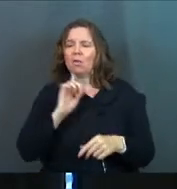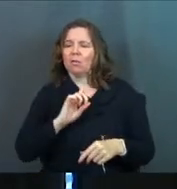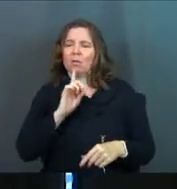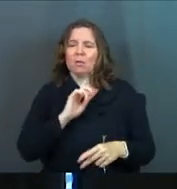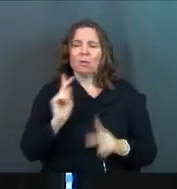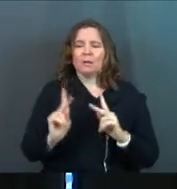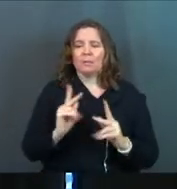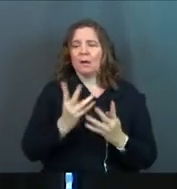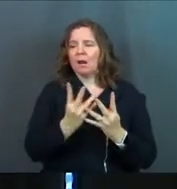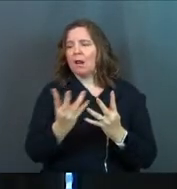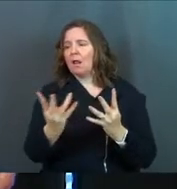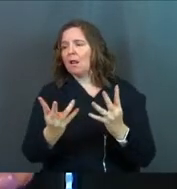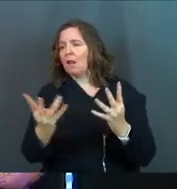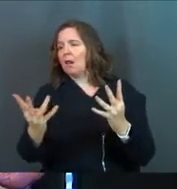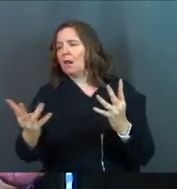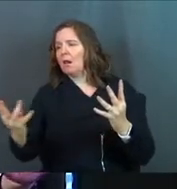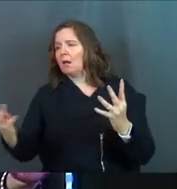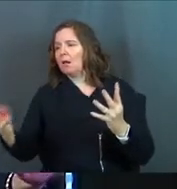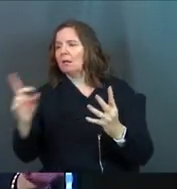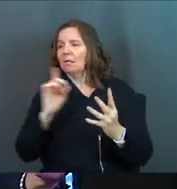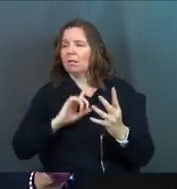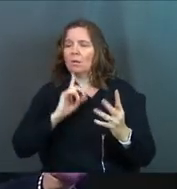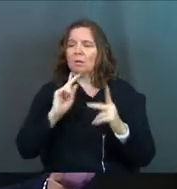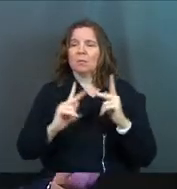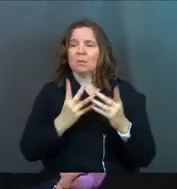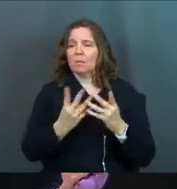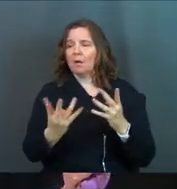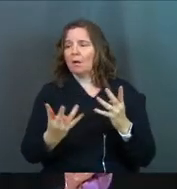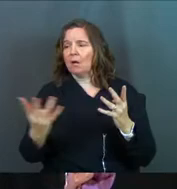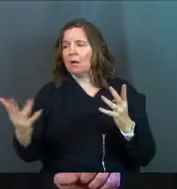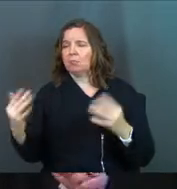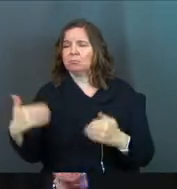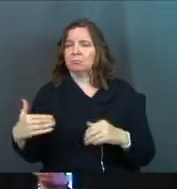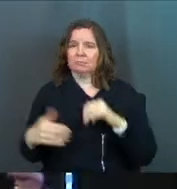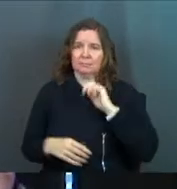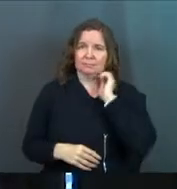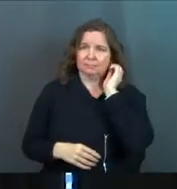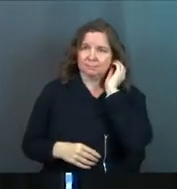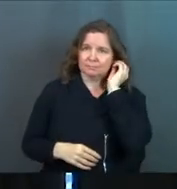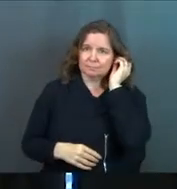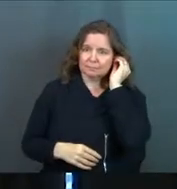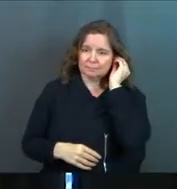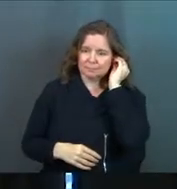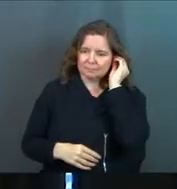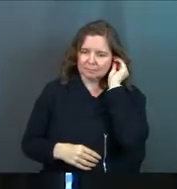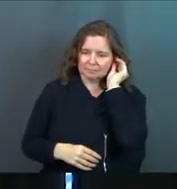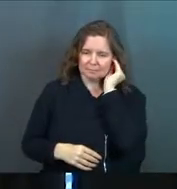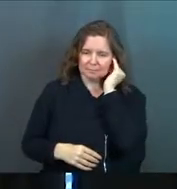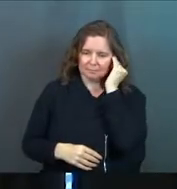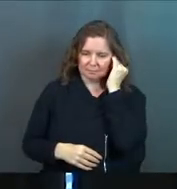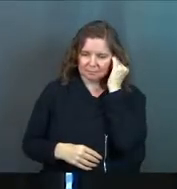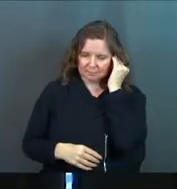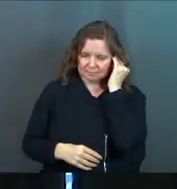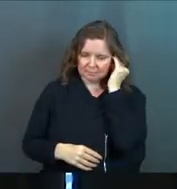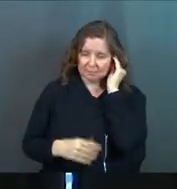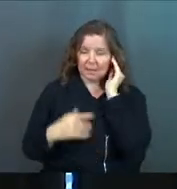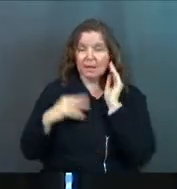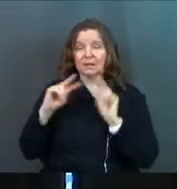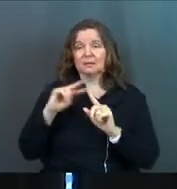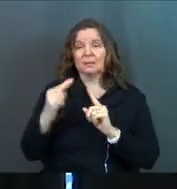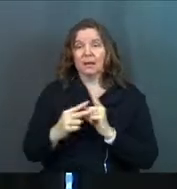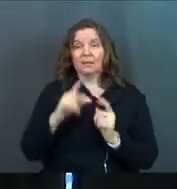people. Oh, look at all the lonely people. And it's just this, it's just this perspective of, it's like